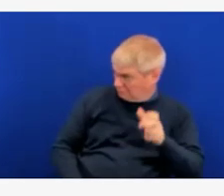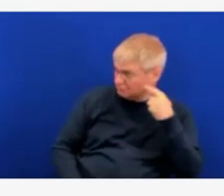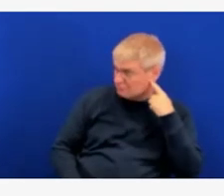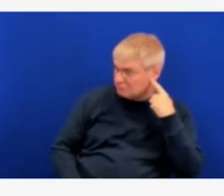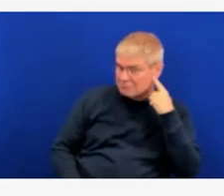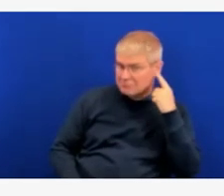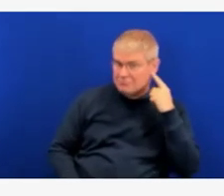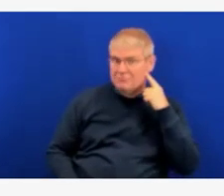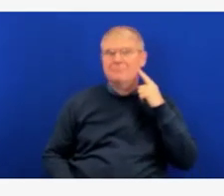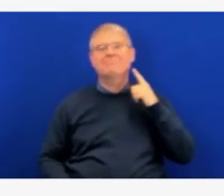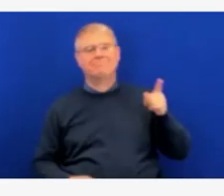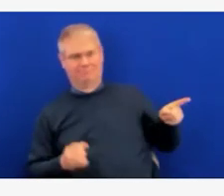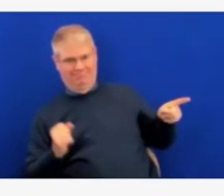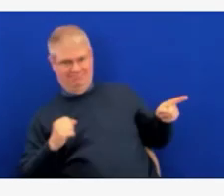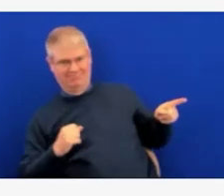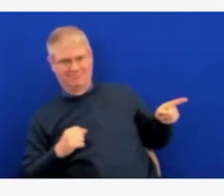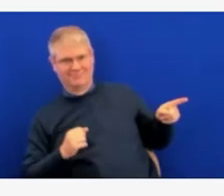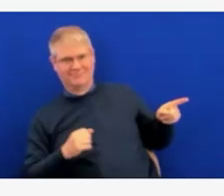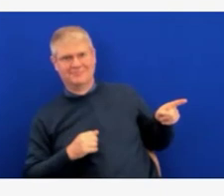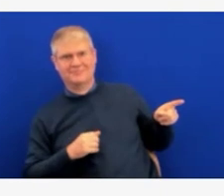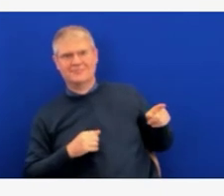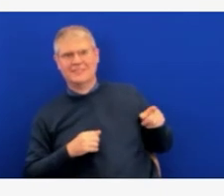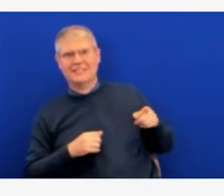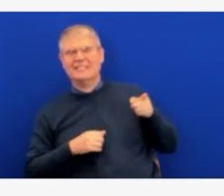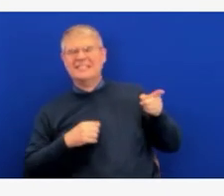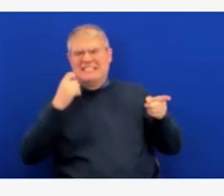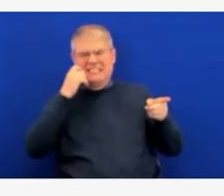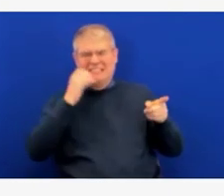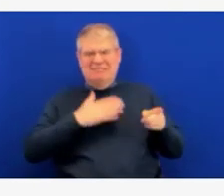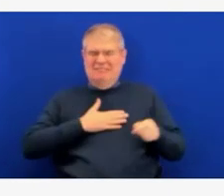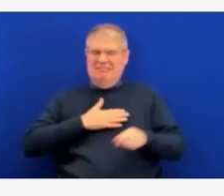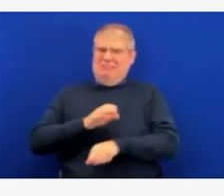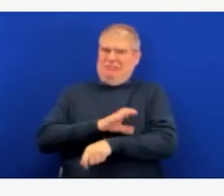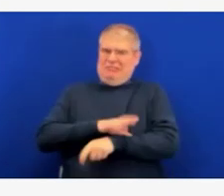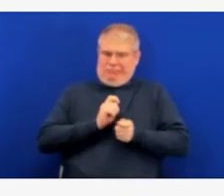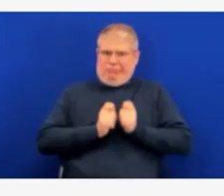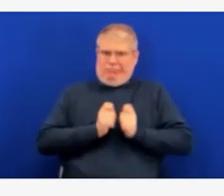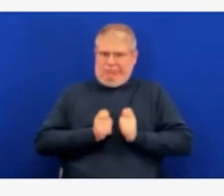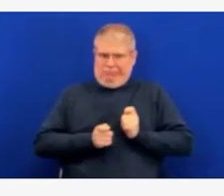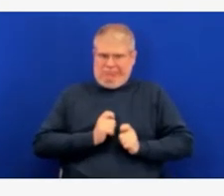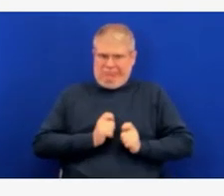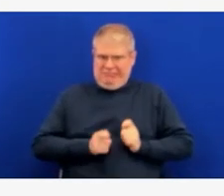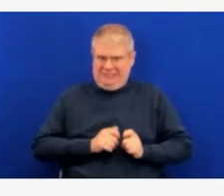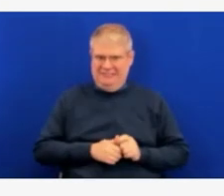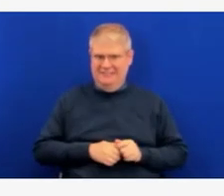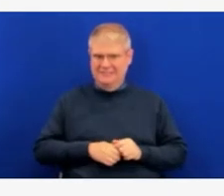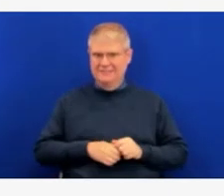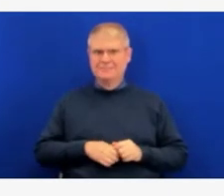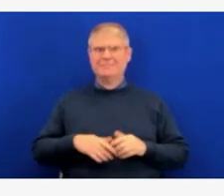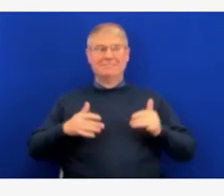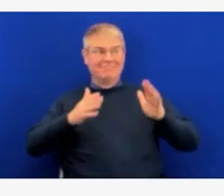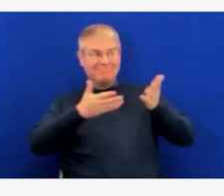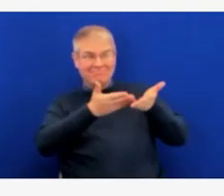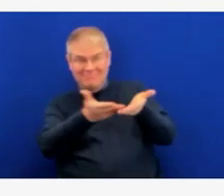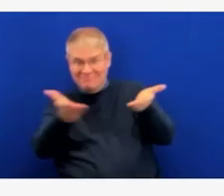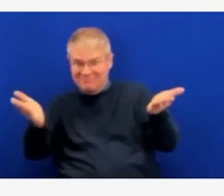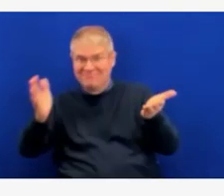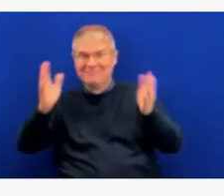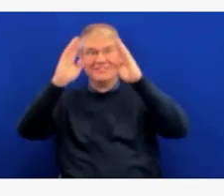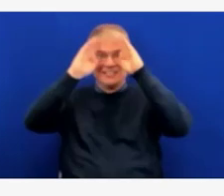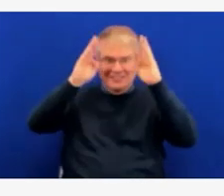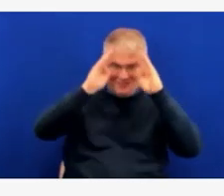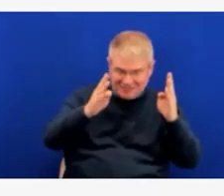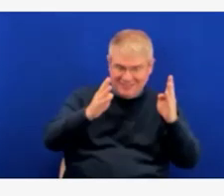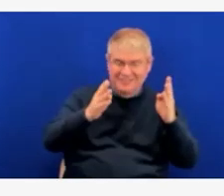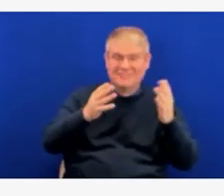so I just want to make sure. So thank you all very much, and welcome to our press briefing today. Today, our primary